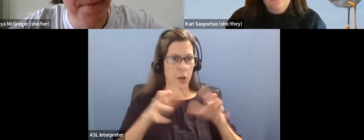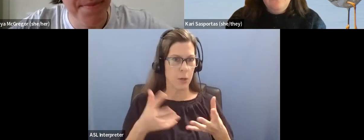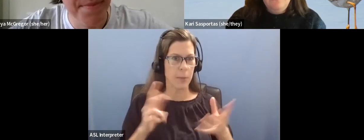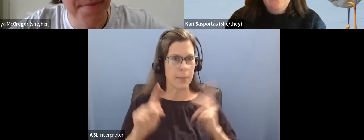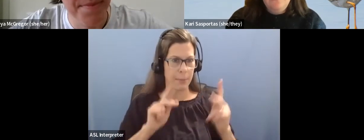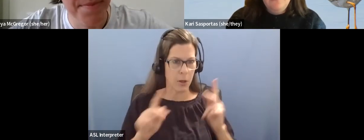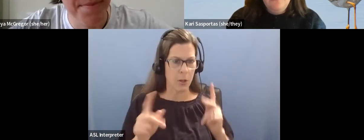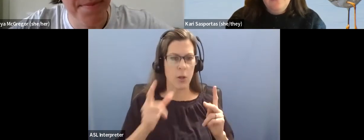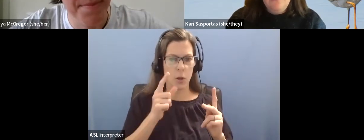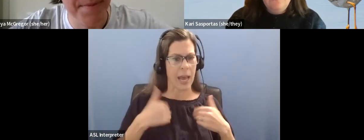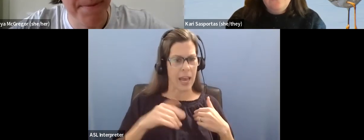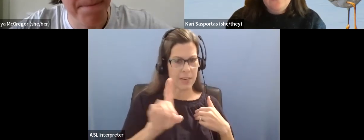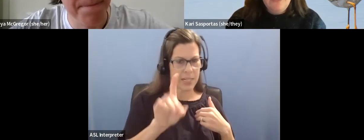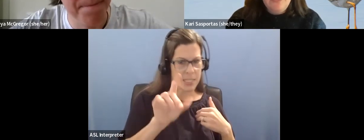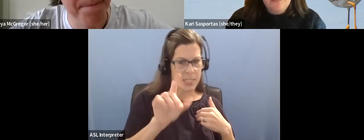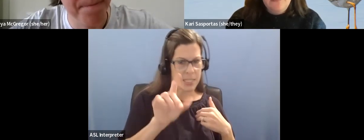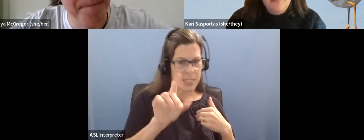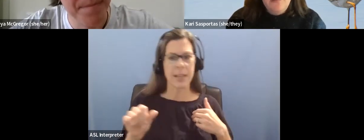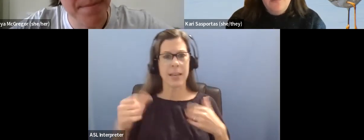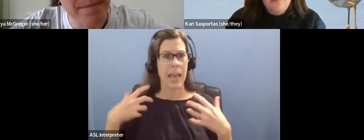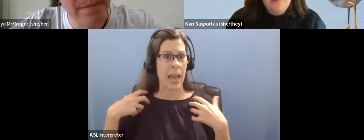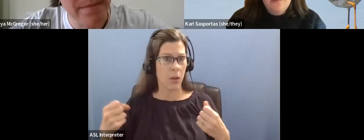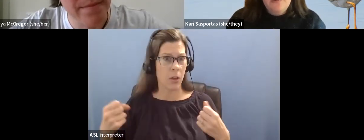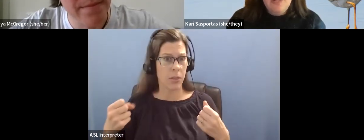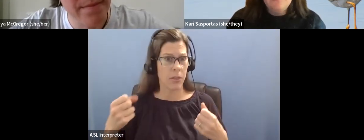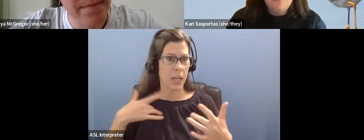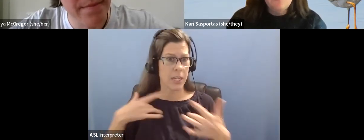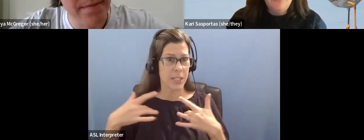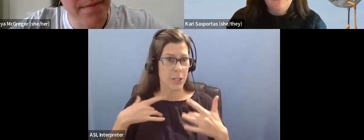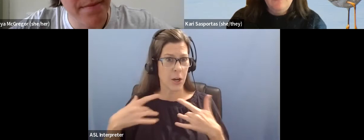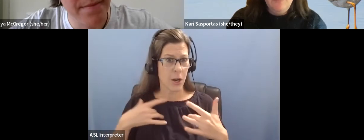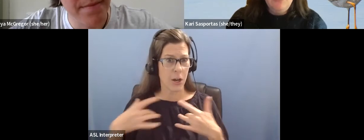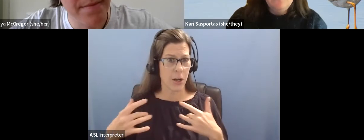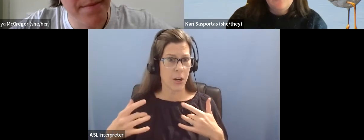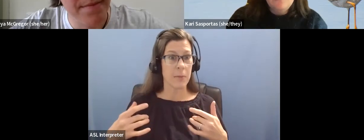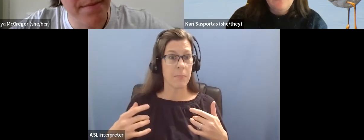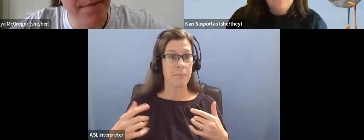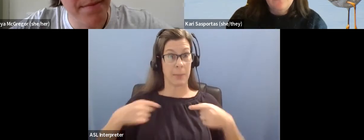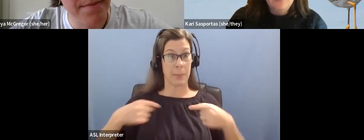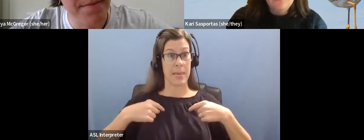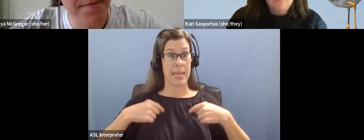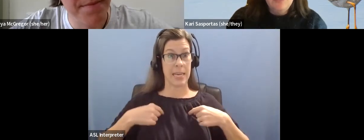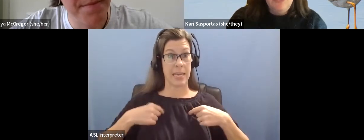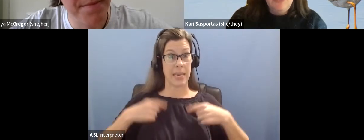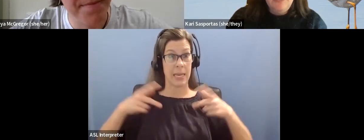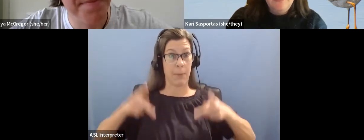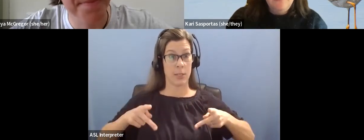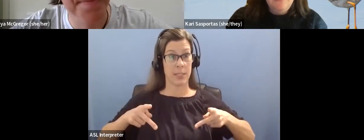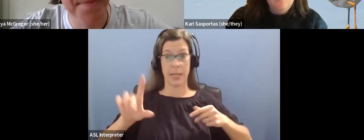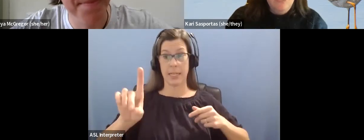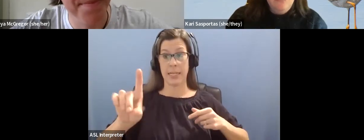and, and, and so I guess I, I don't, I don't separate me as a person from the disability.